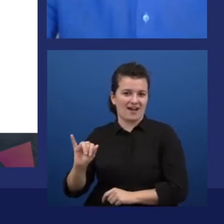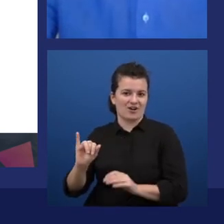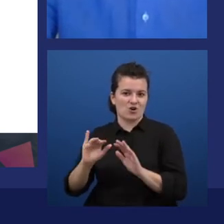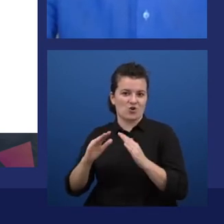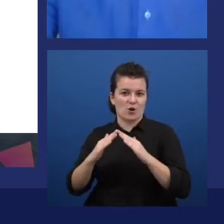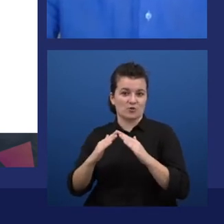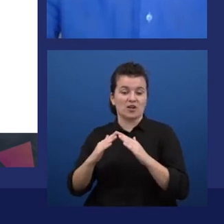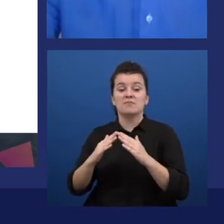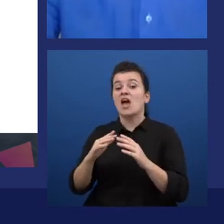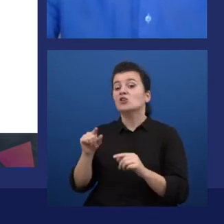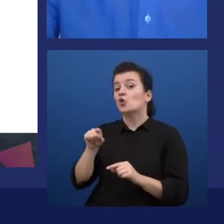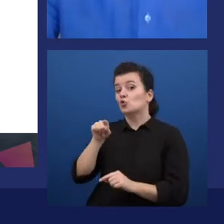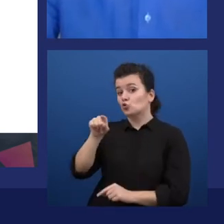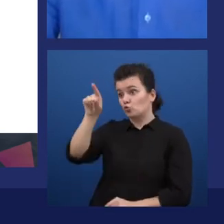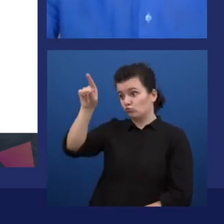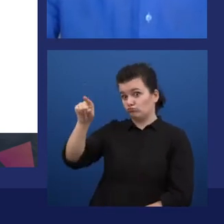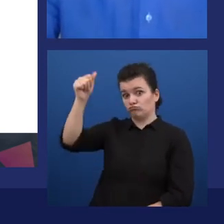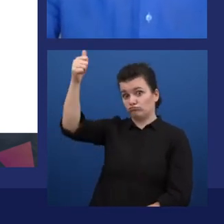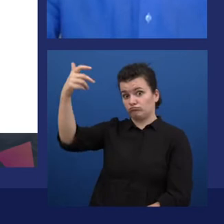And you